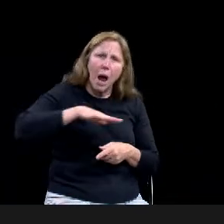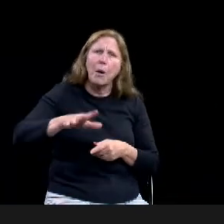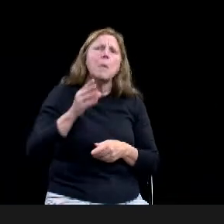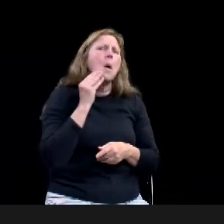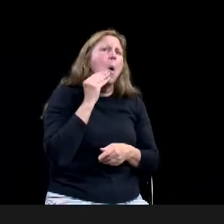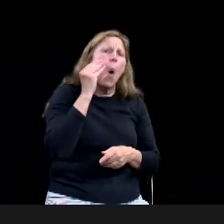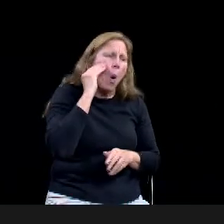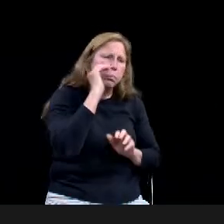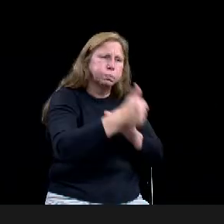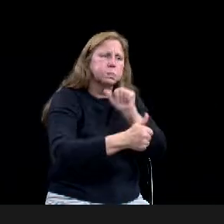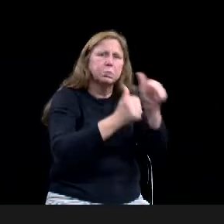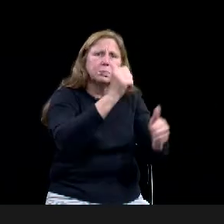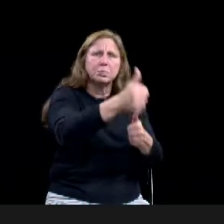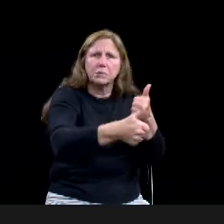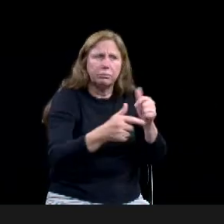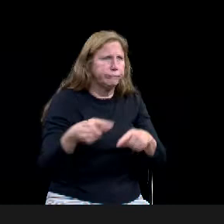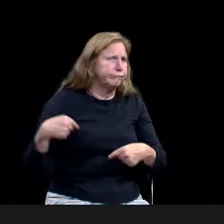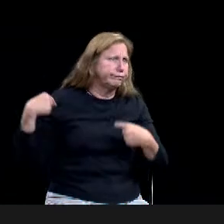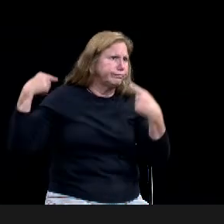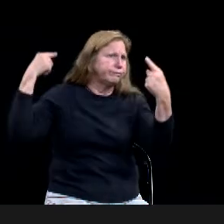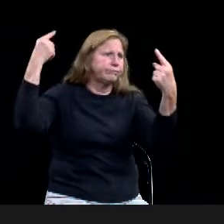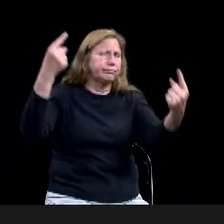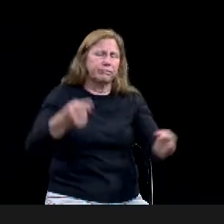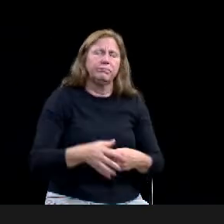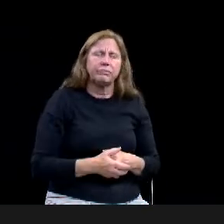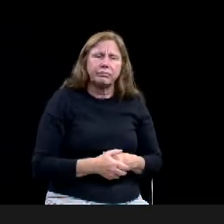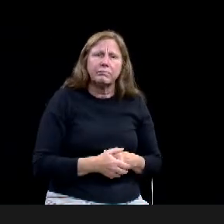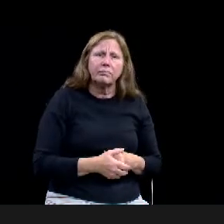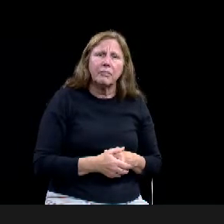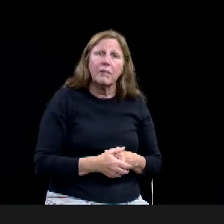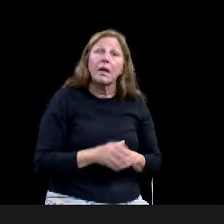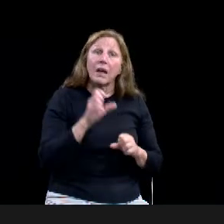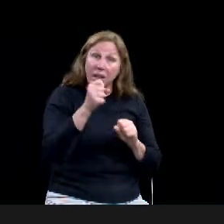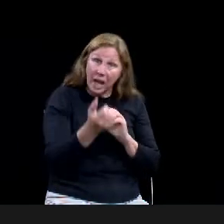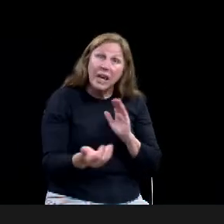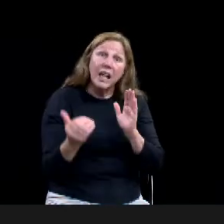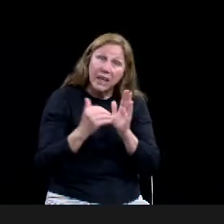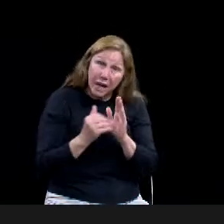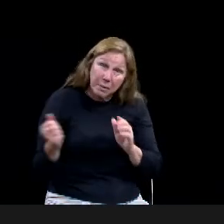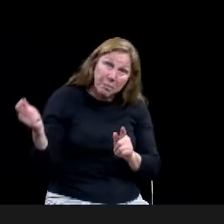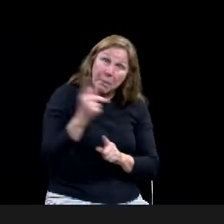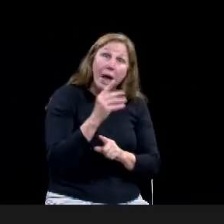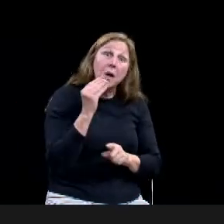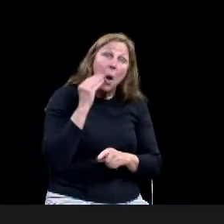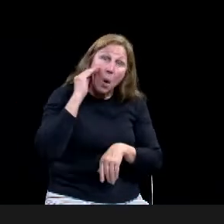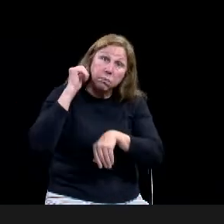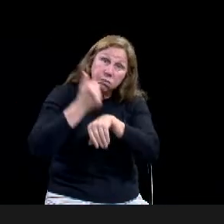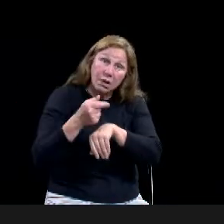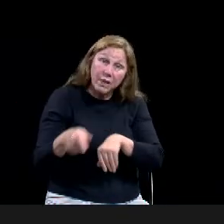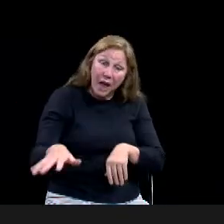We, you're, you're right. And we, we struggled with this one. Uh, and, um,